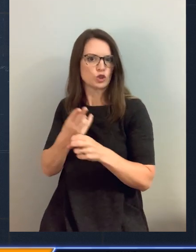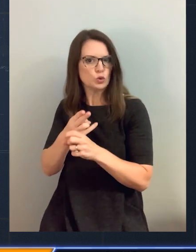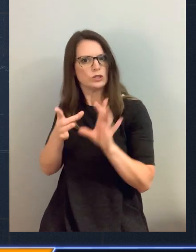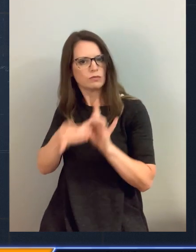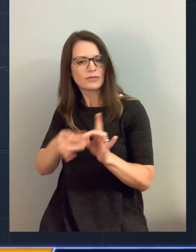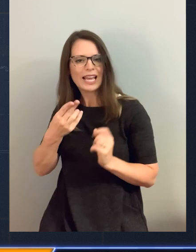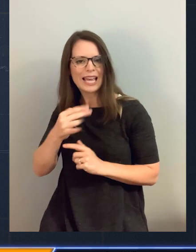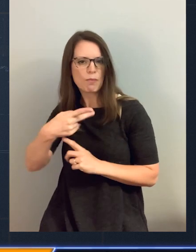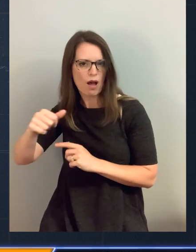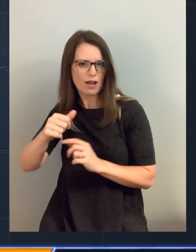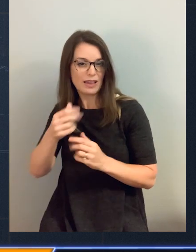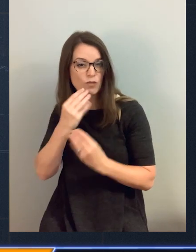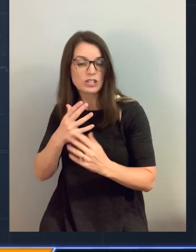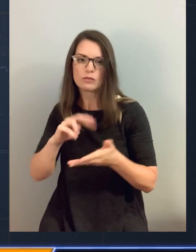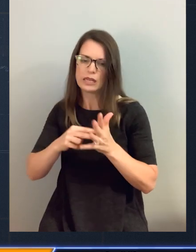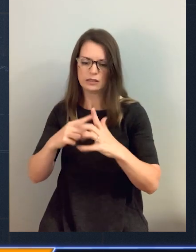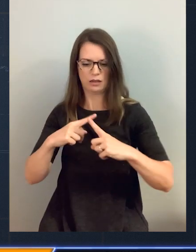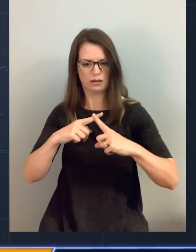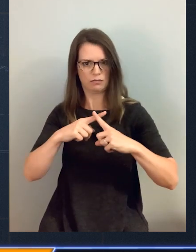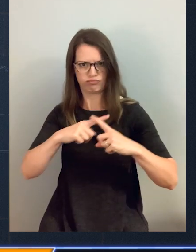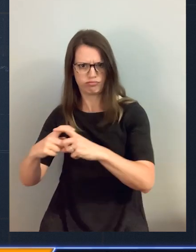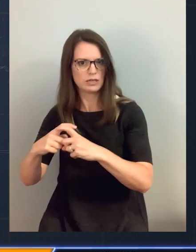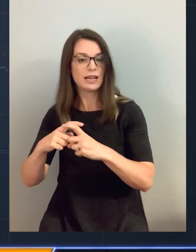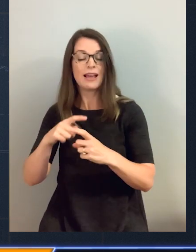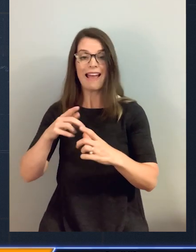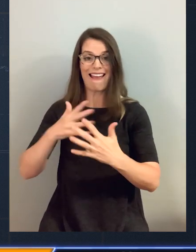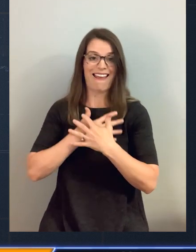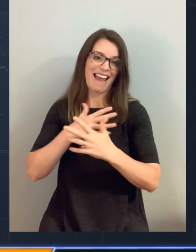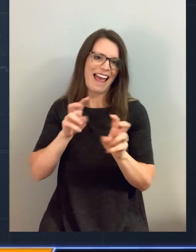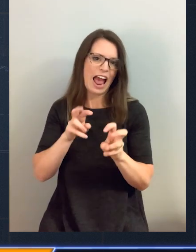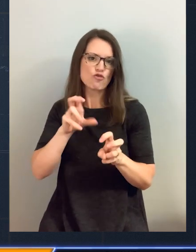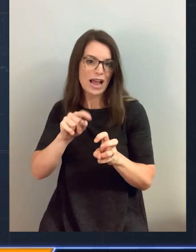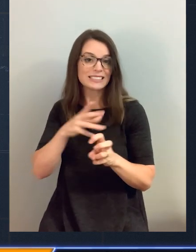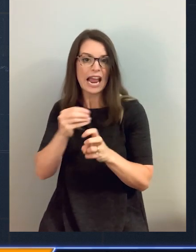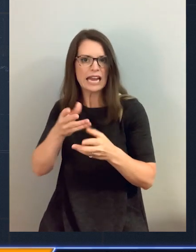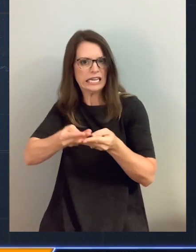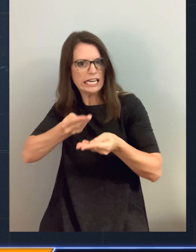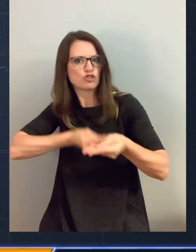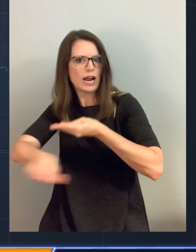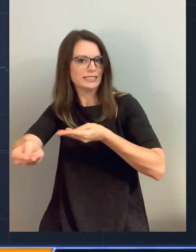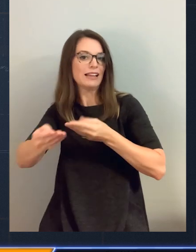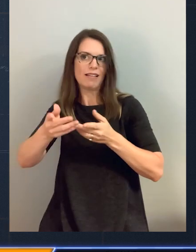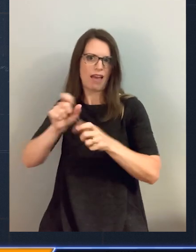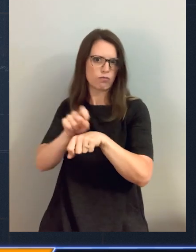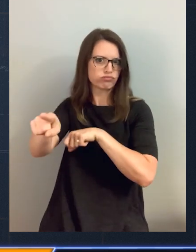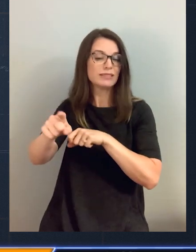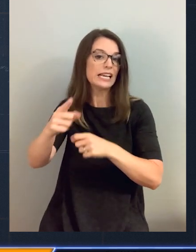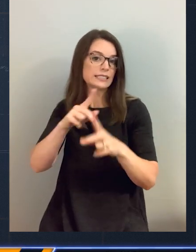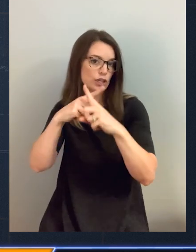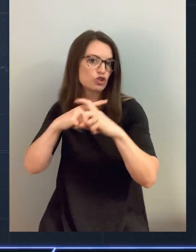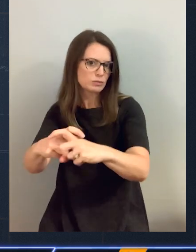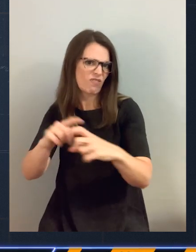it takes a lot of care with the data. So, all data is encrypted both at rest and in transit. To learn a whole lot more about this,